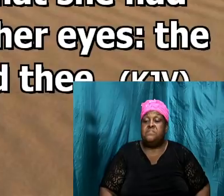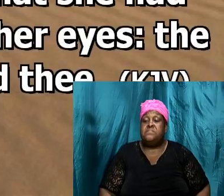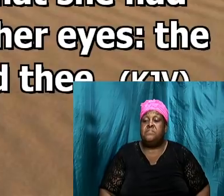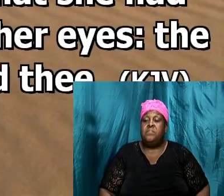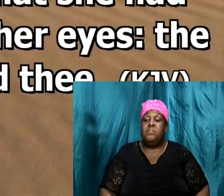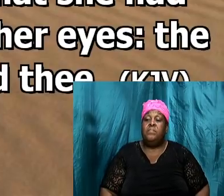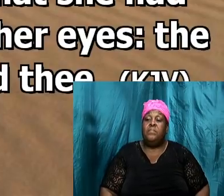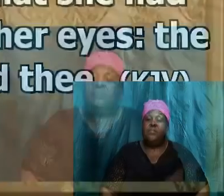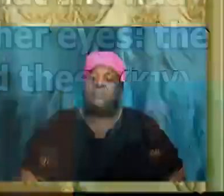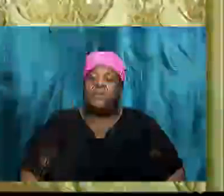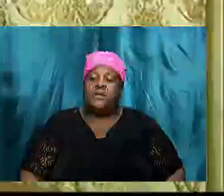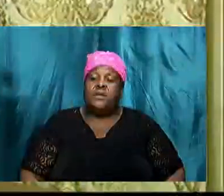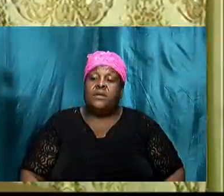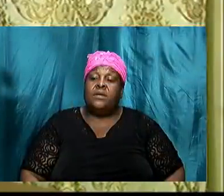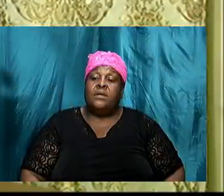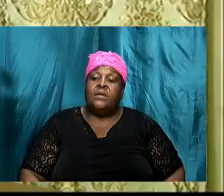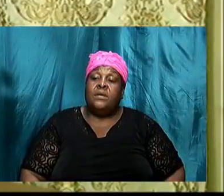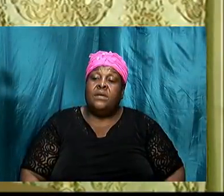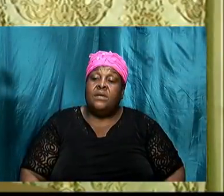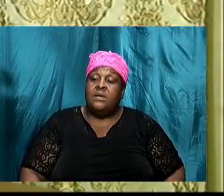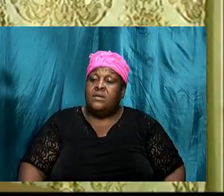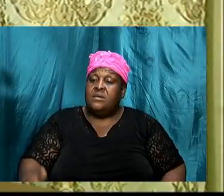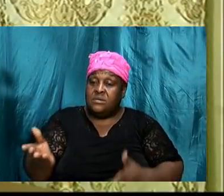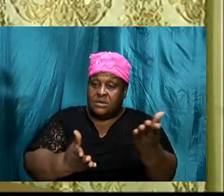Hagar was now pregnant